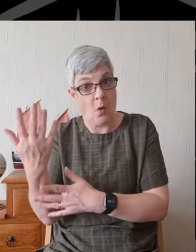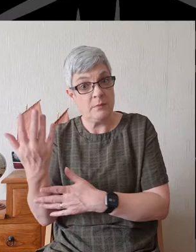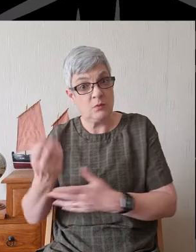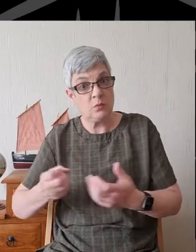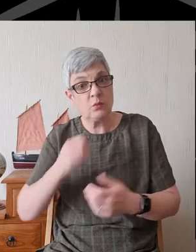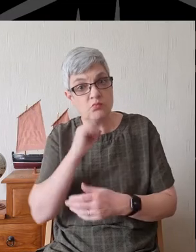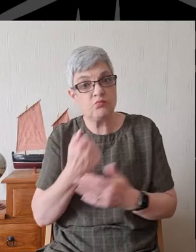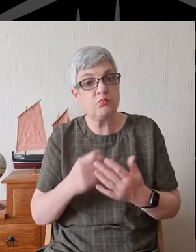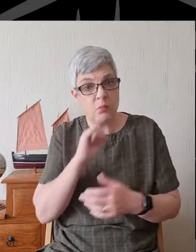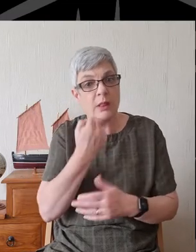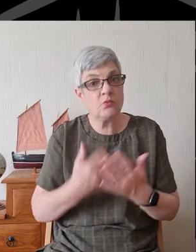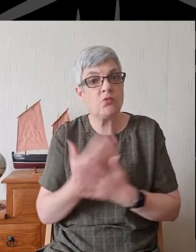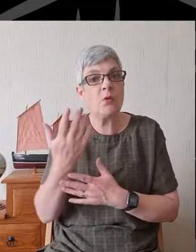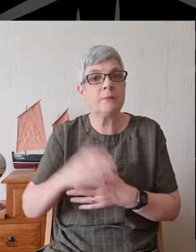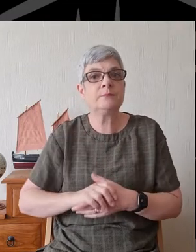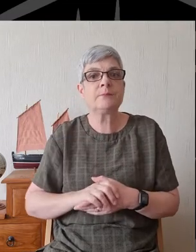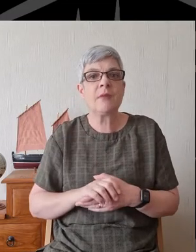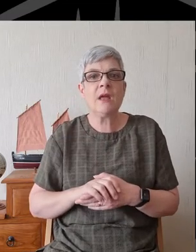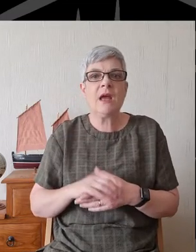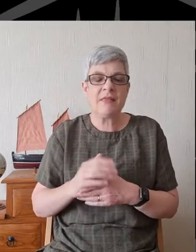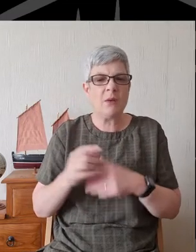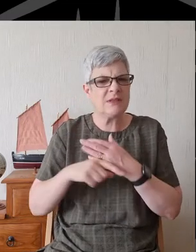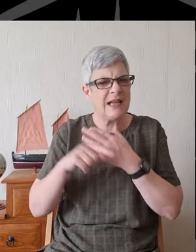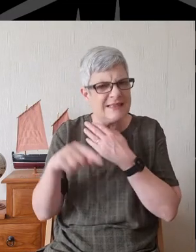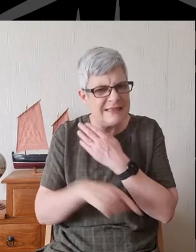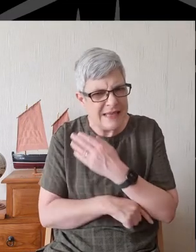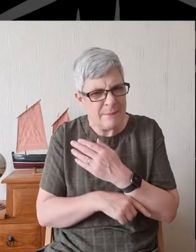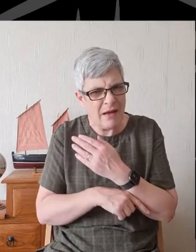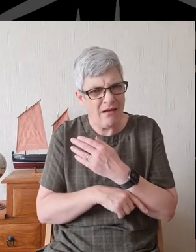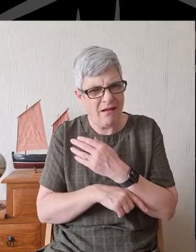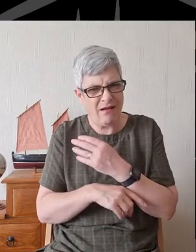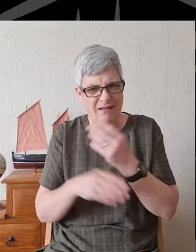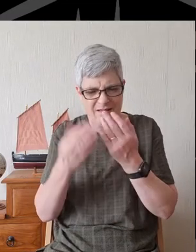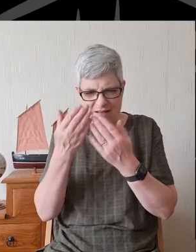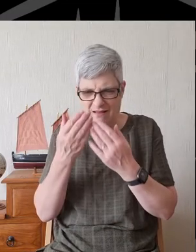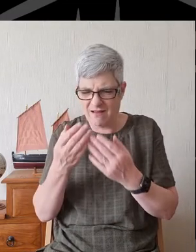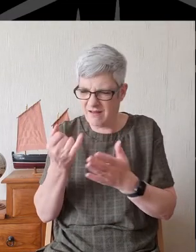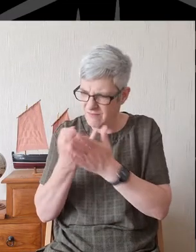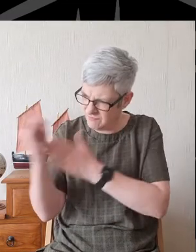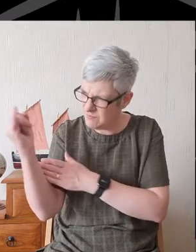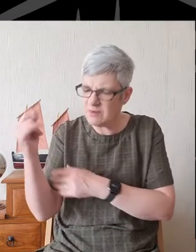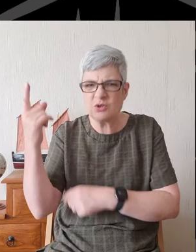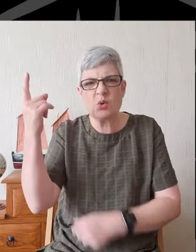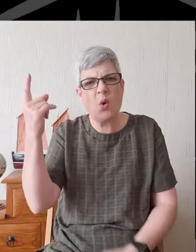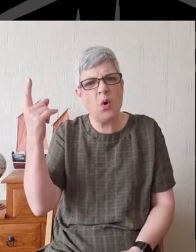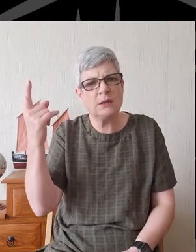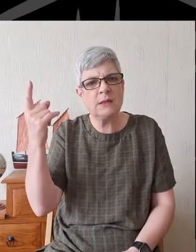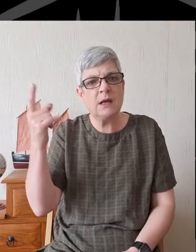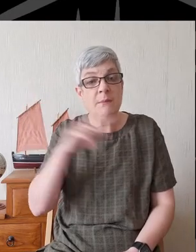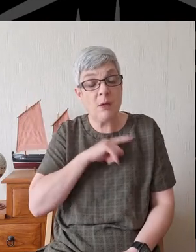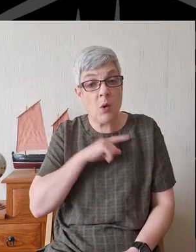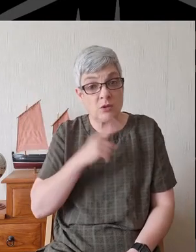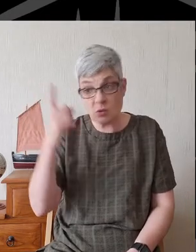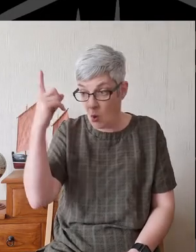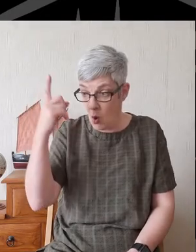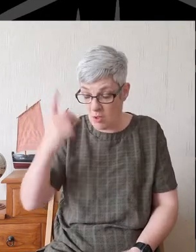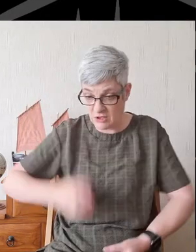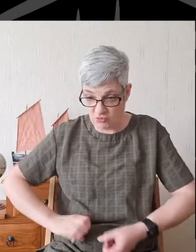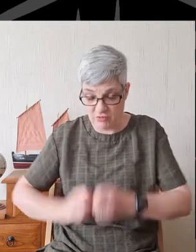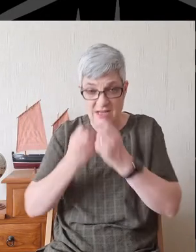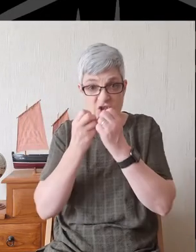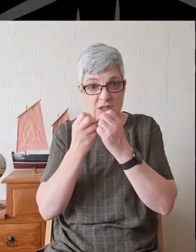And that was a further and deeper insult to God. God is the God of creation. God is the one who causes